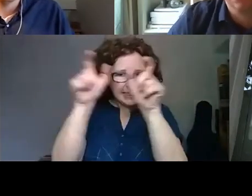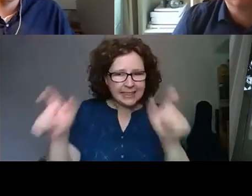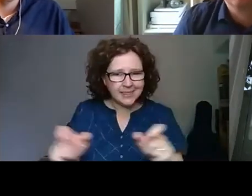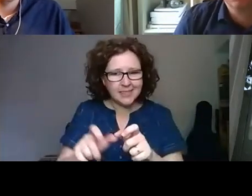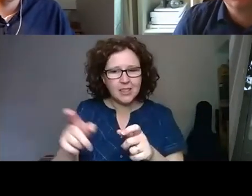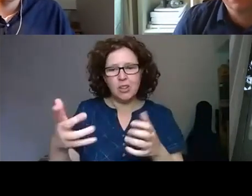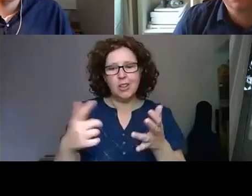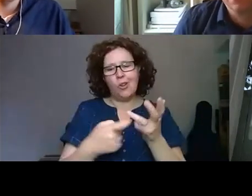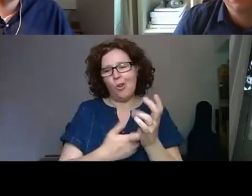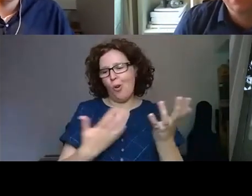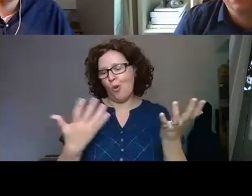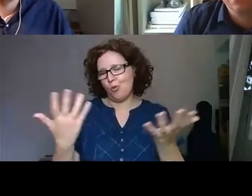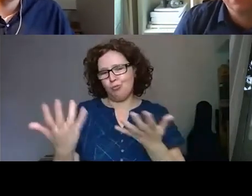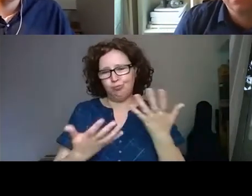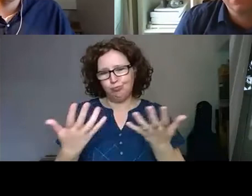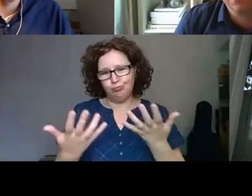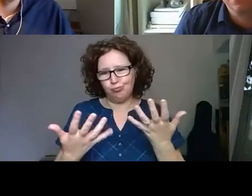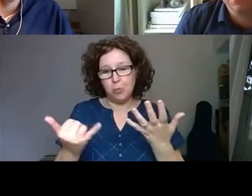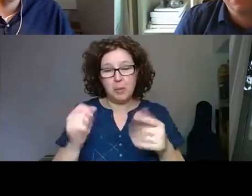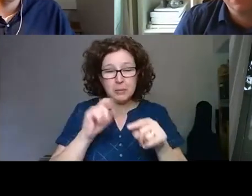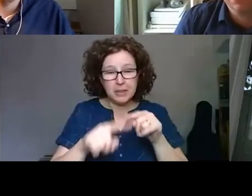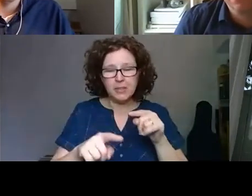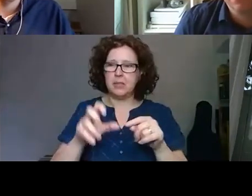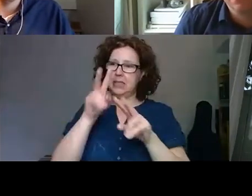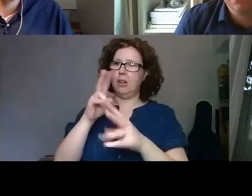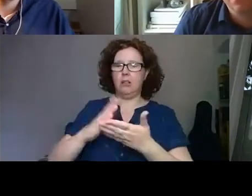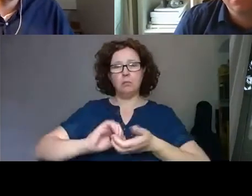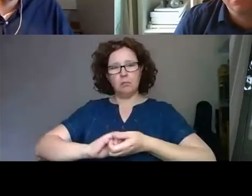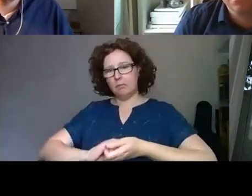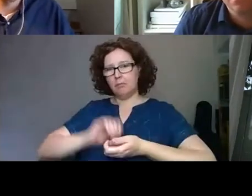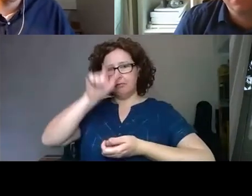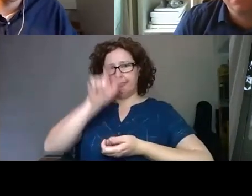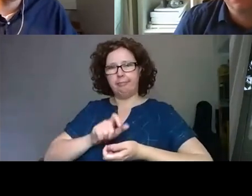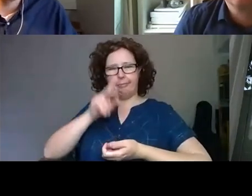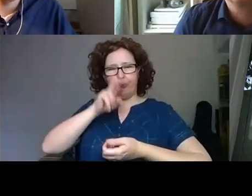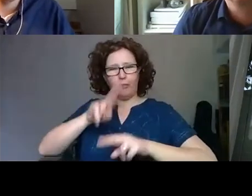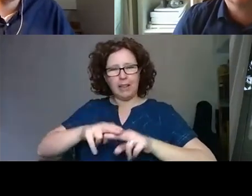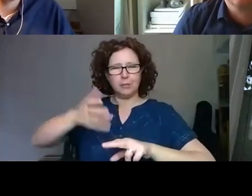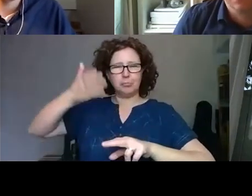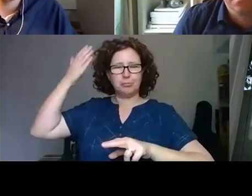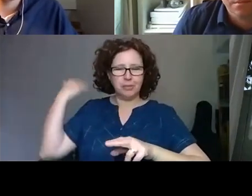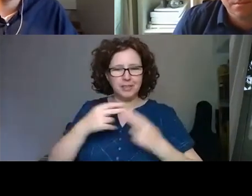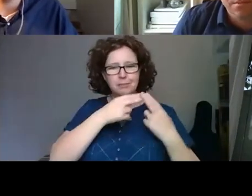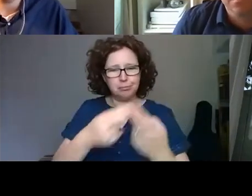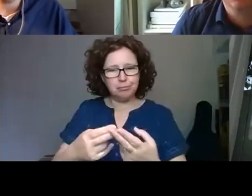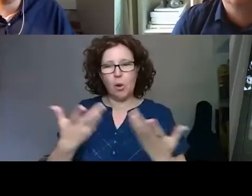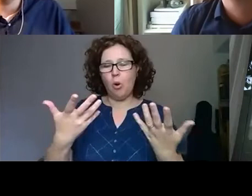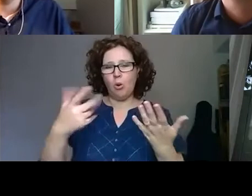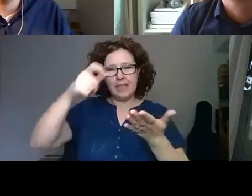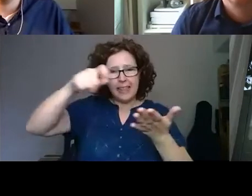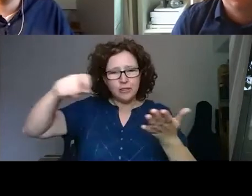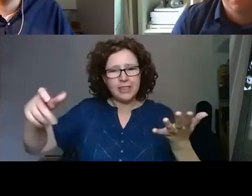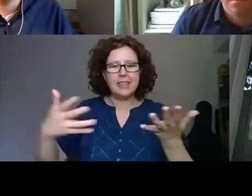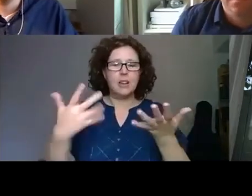more, to be more specific, realistic paintings, traditional paintings, calligraphy. Or sculptures.